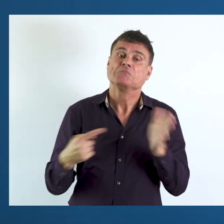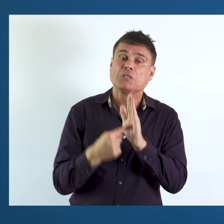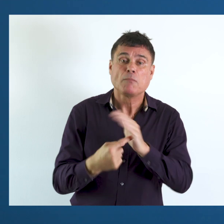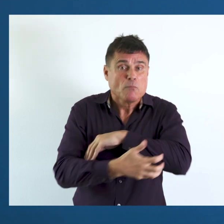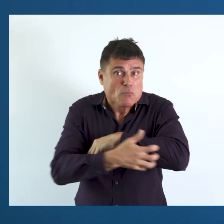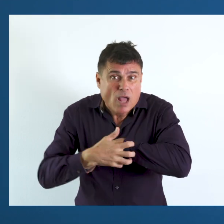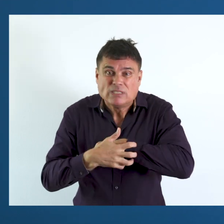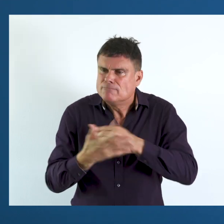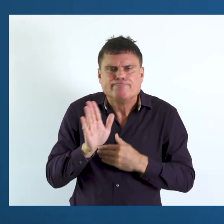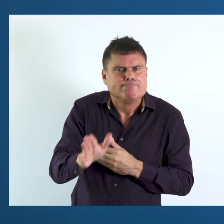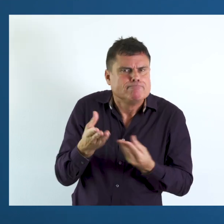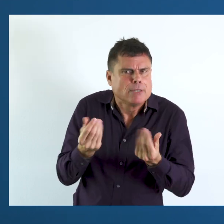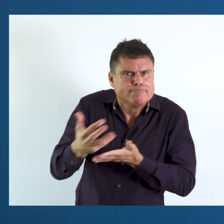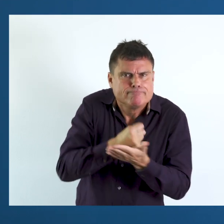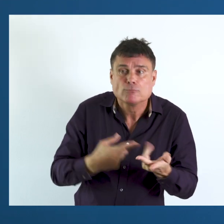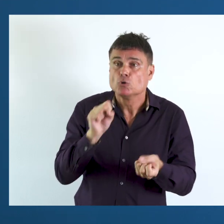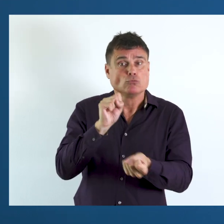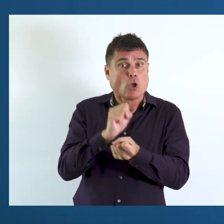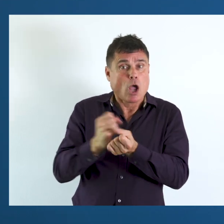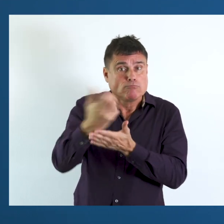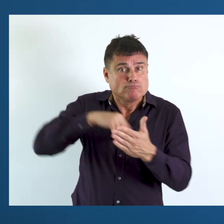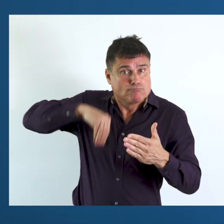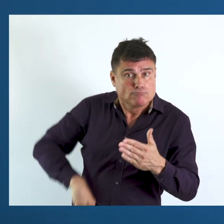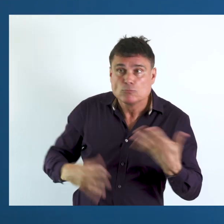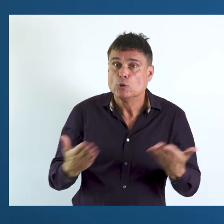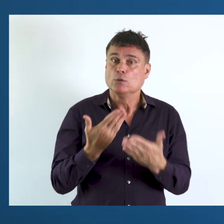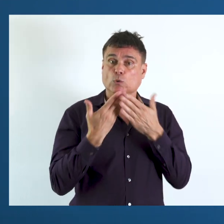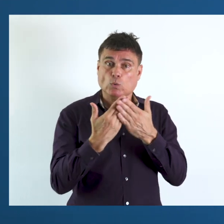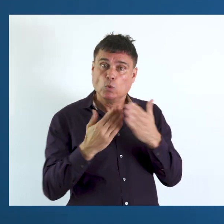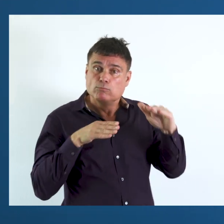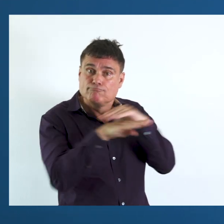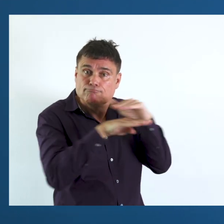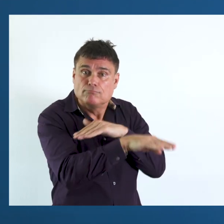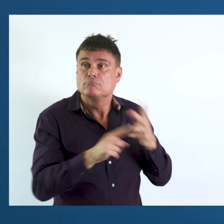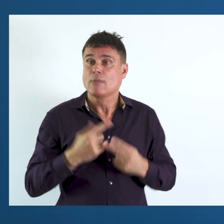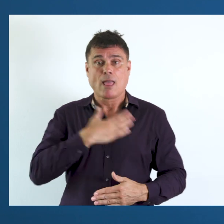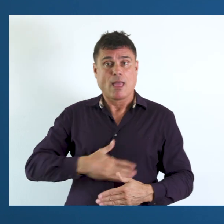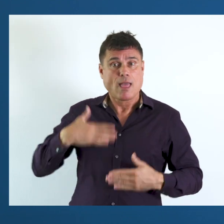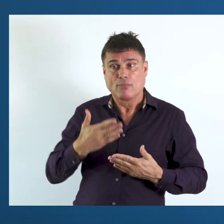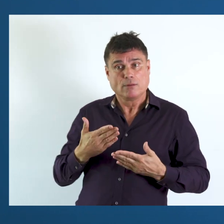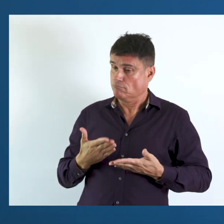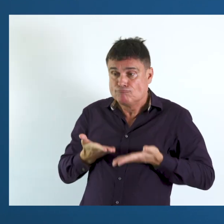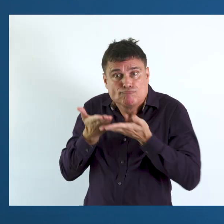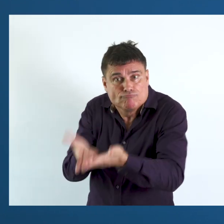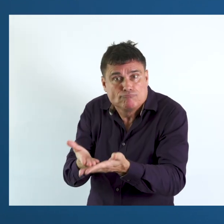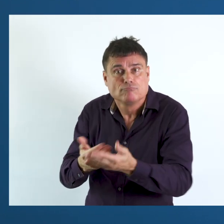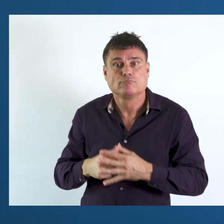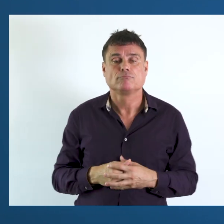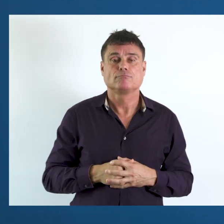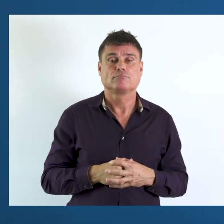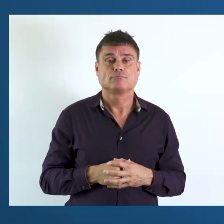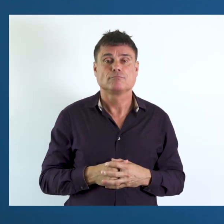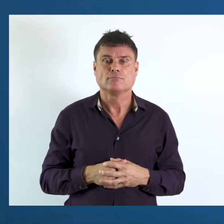-being of people with disabilities. For example, poverty outcomes, employment outcomes, school